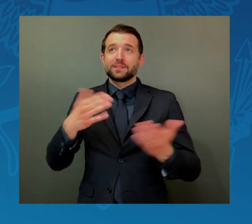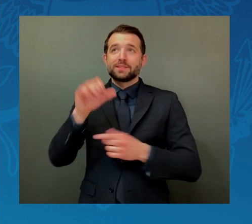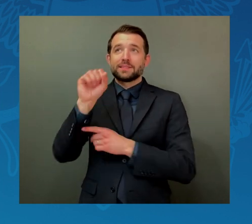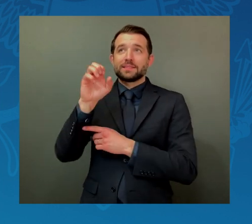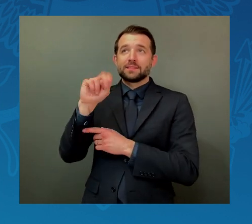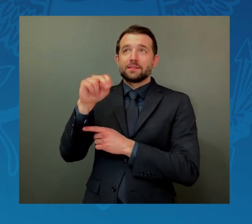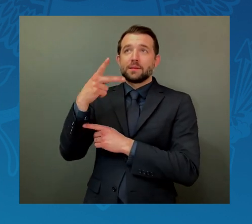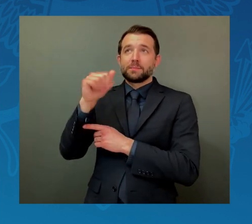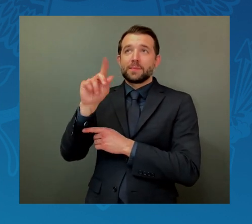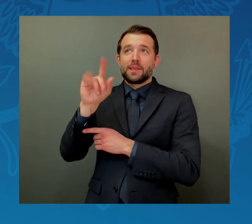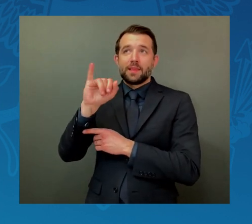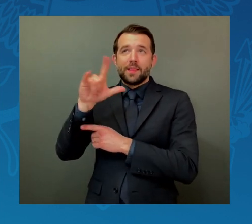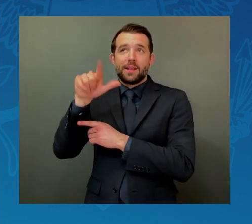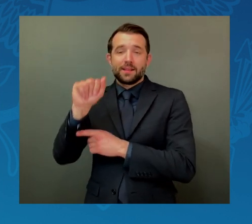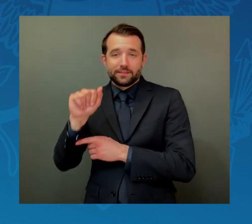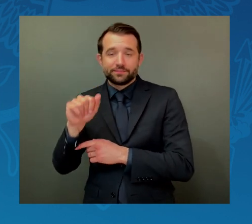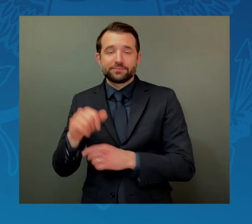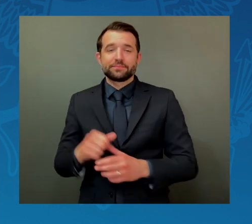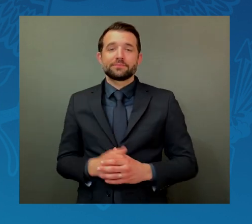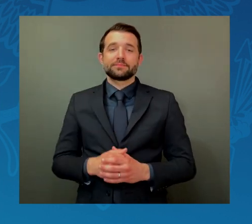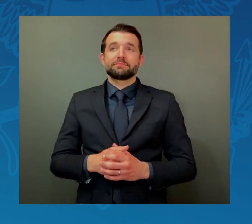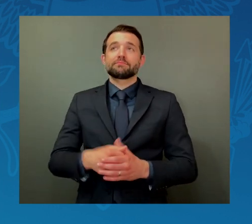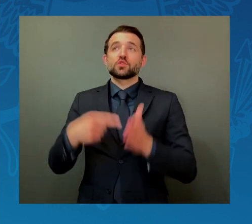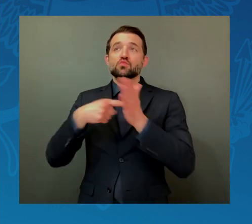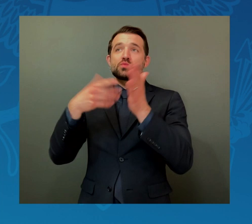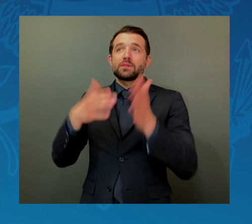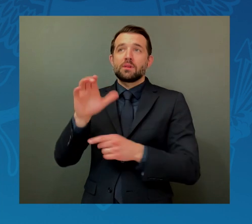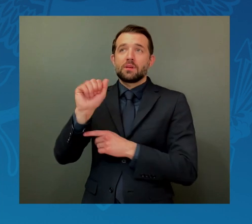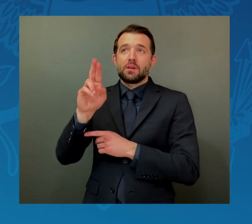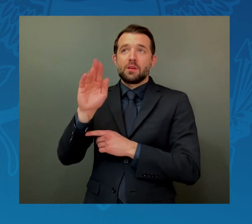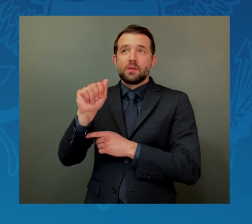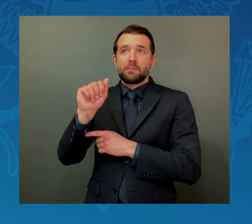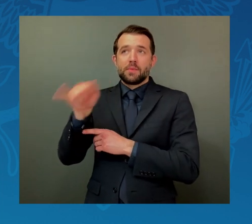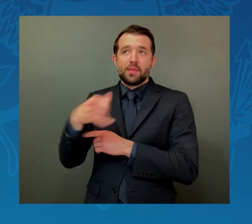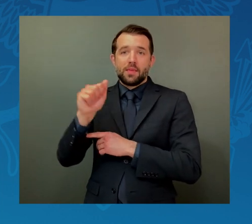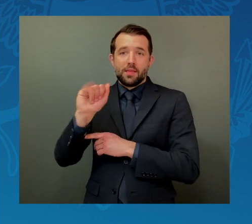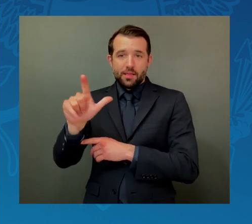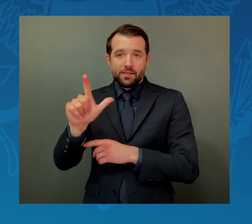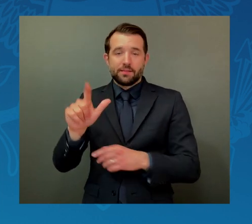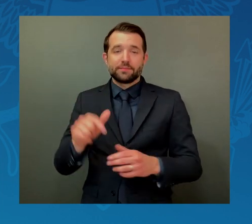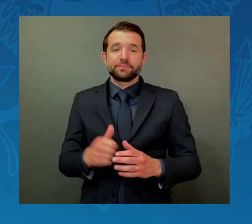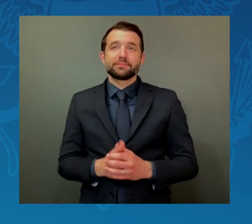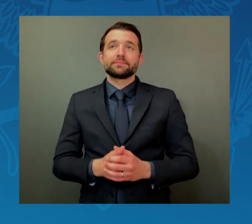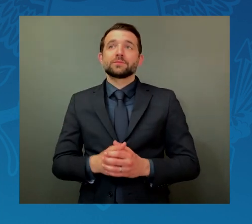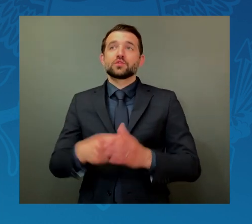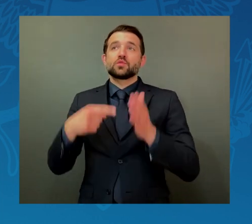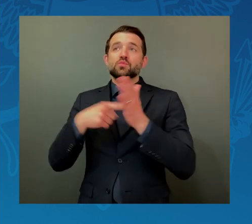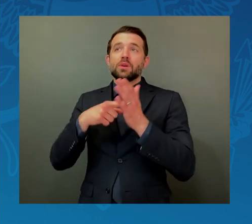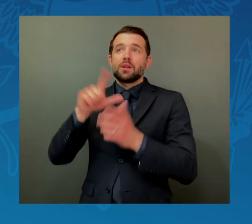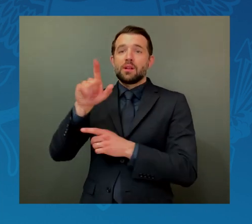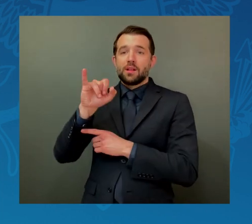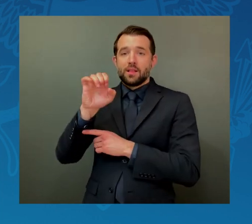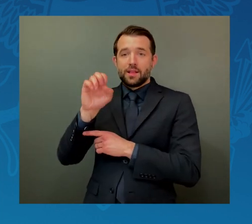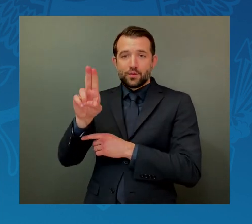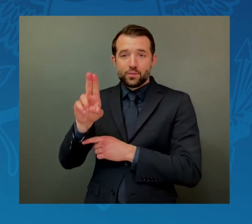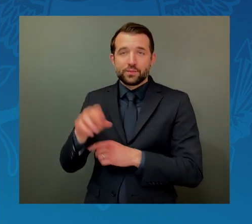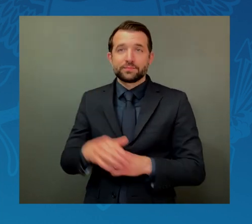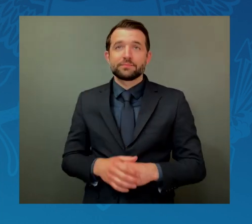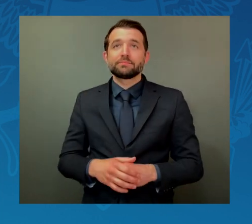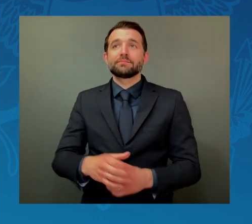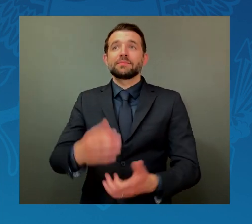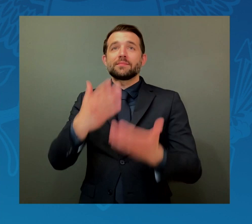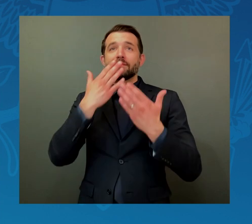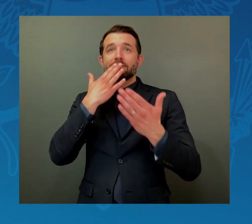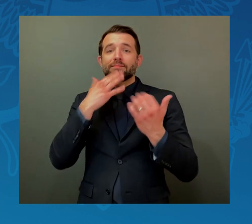Representative Carbajal, and Representative Ted Lieu. And thank you to Deputy Secretary of Defense Hicks and the many